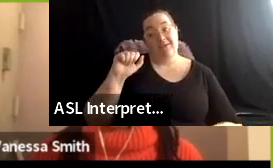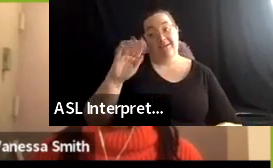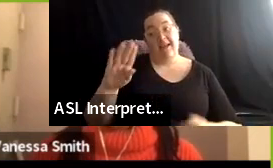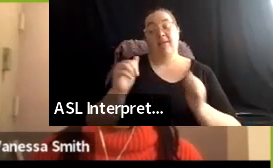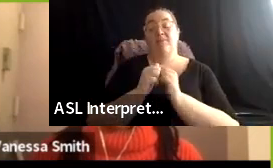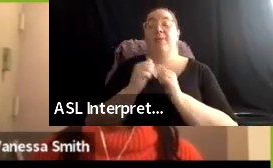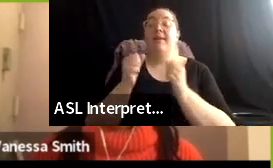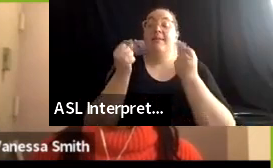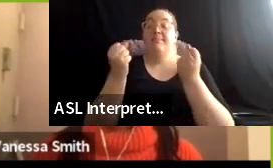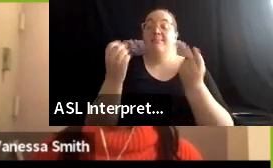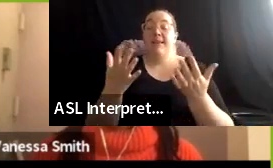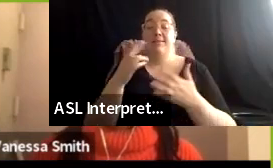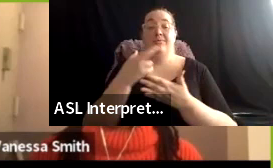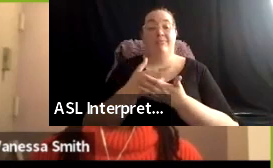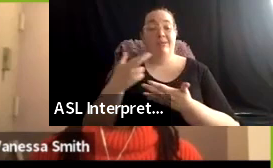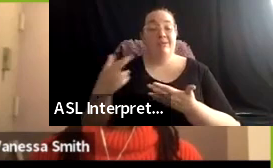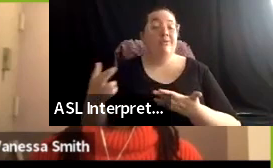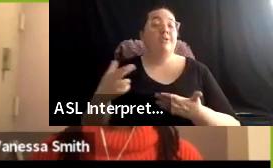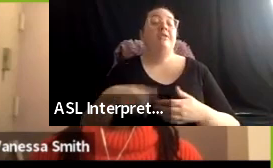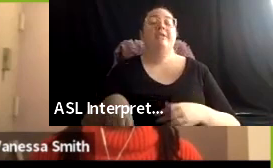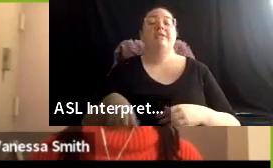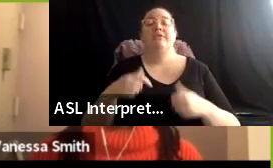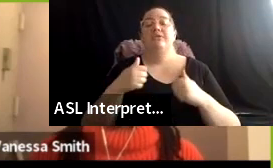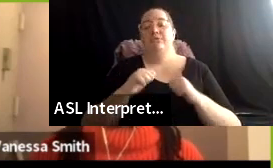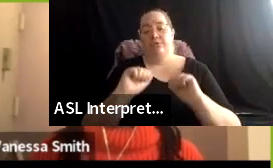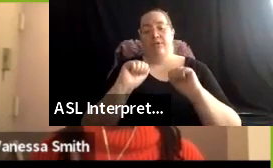and try to, um,